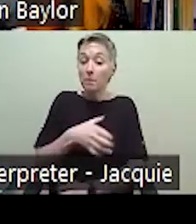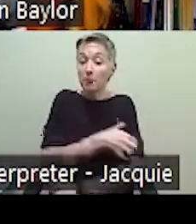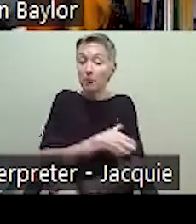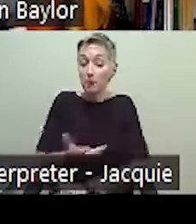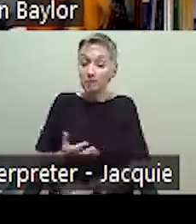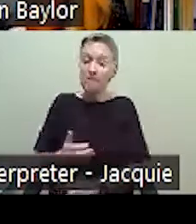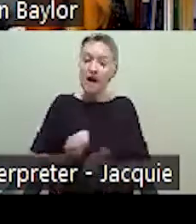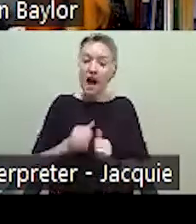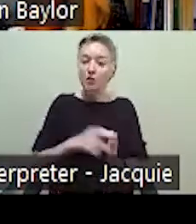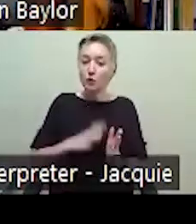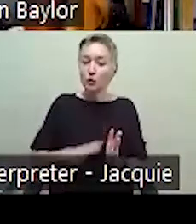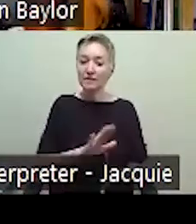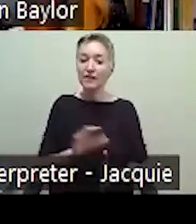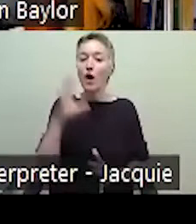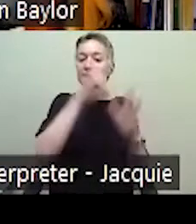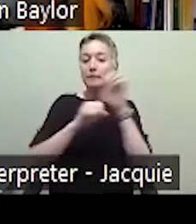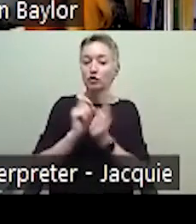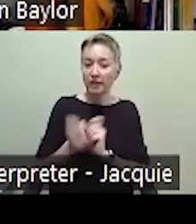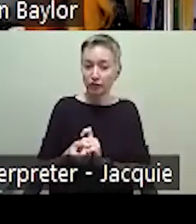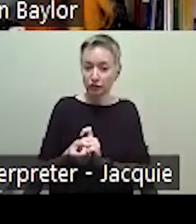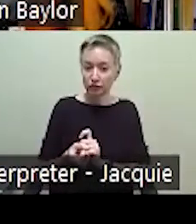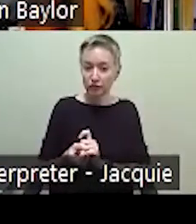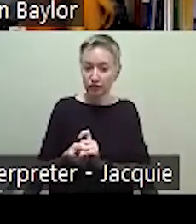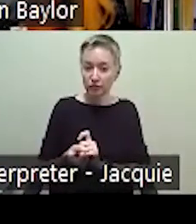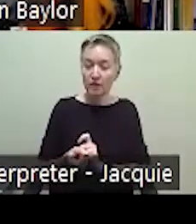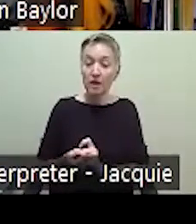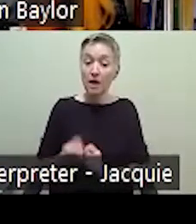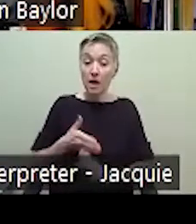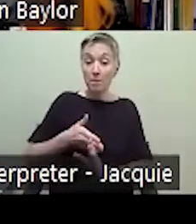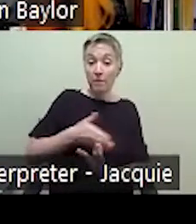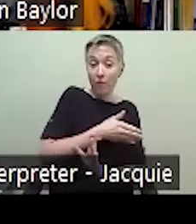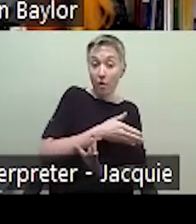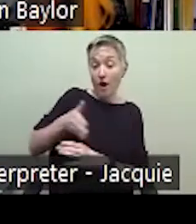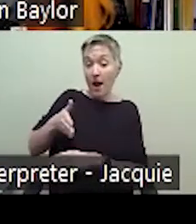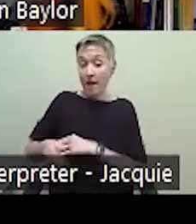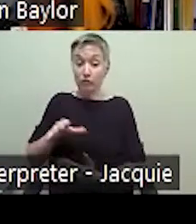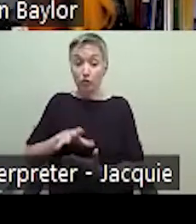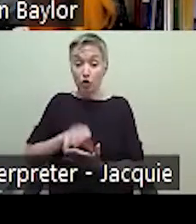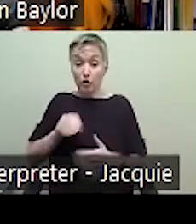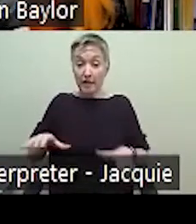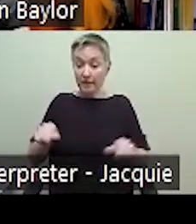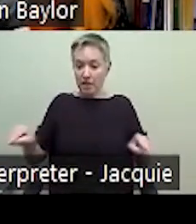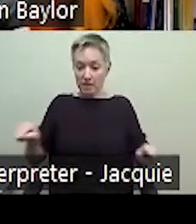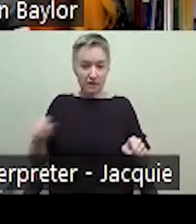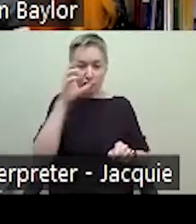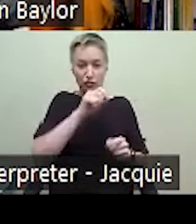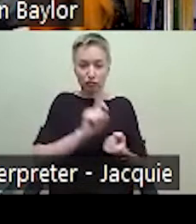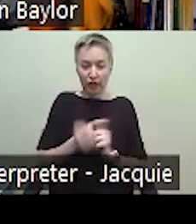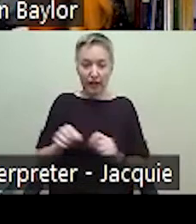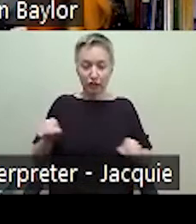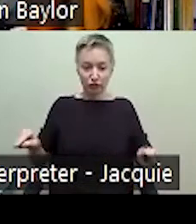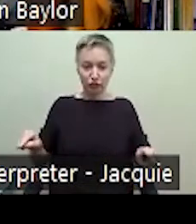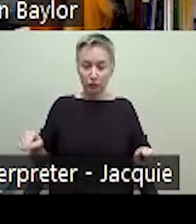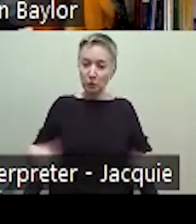changed. The assumptions that they had before these learning activities, and then their assumptions after the